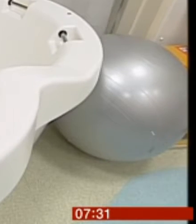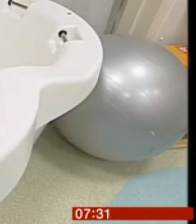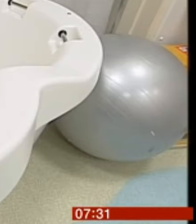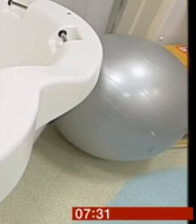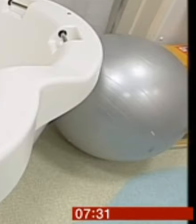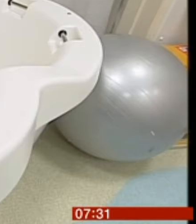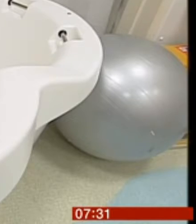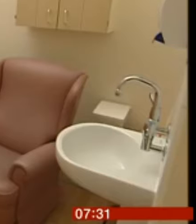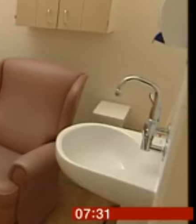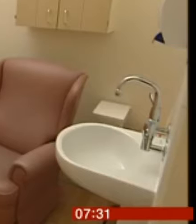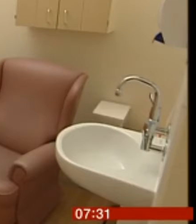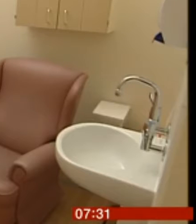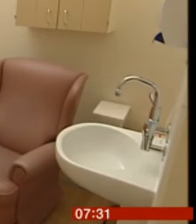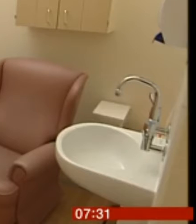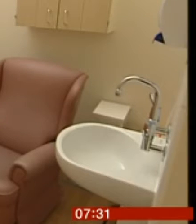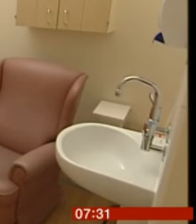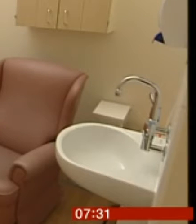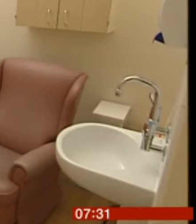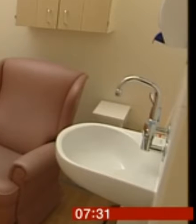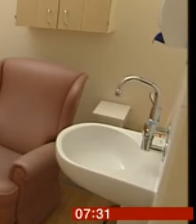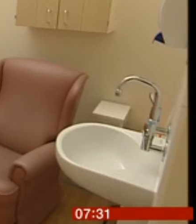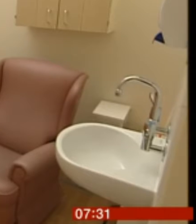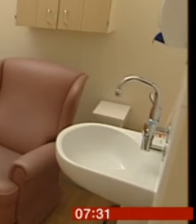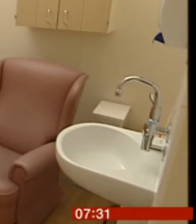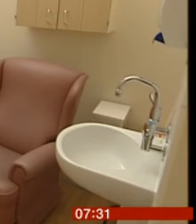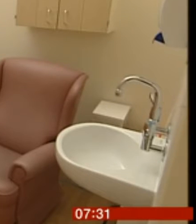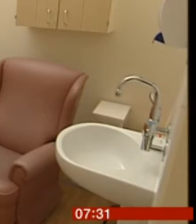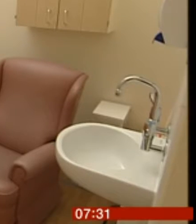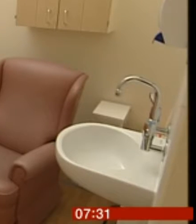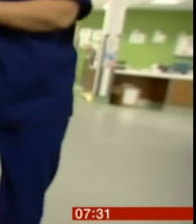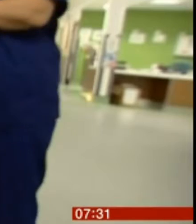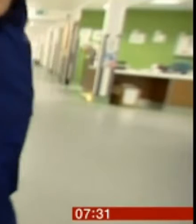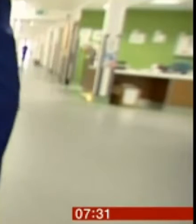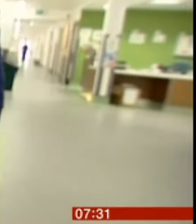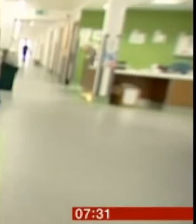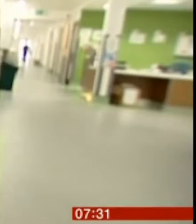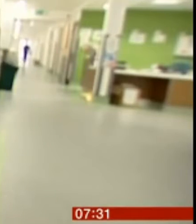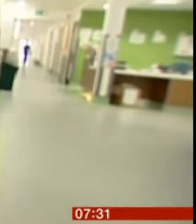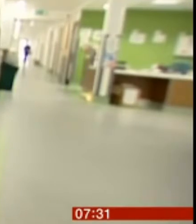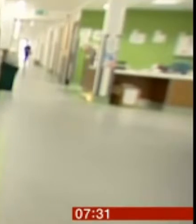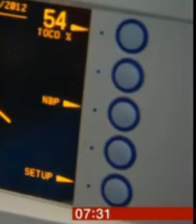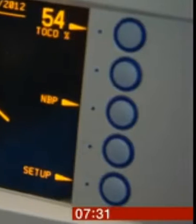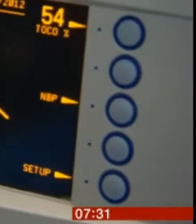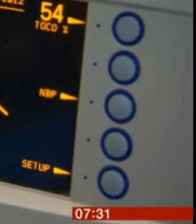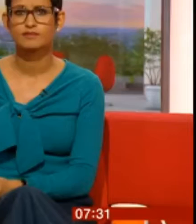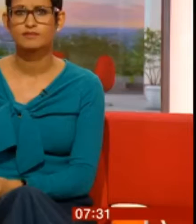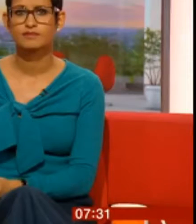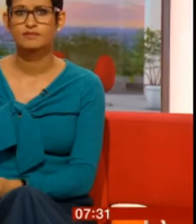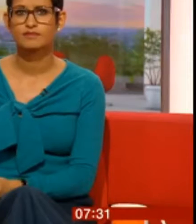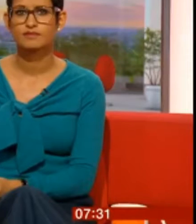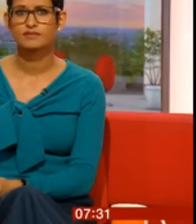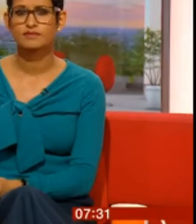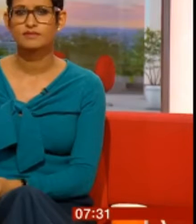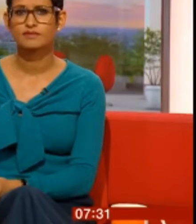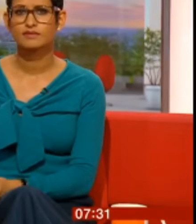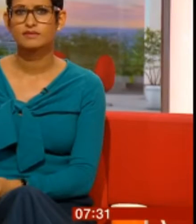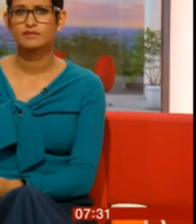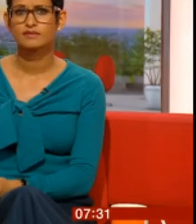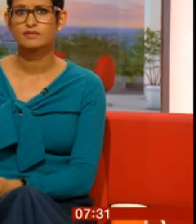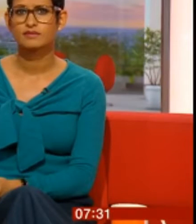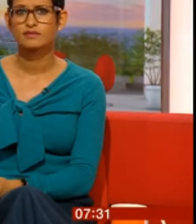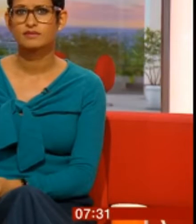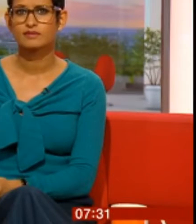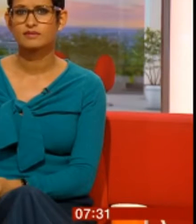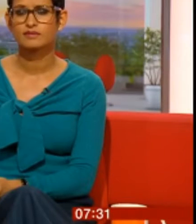after childbirth. NHS England says it was improving mental health support for new mothers. More than 100 top